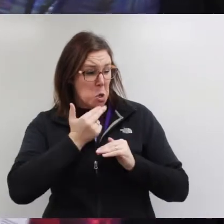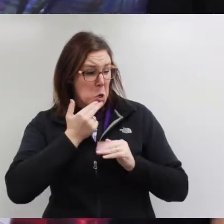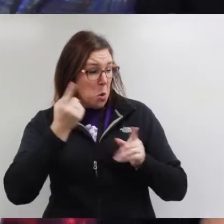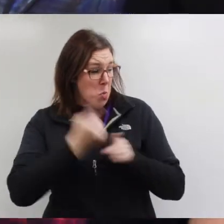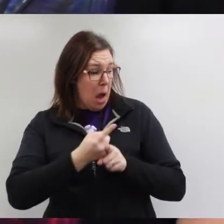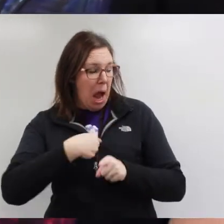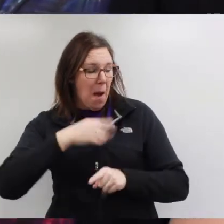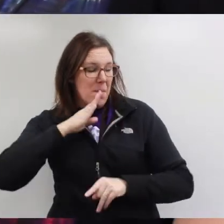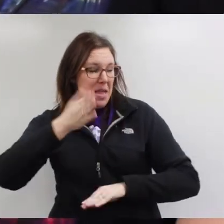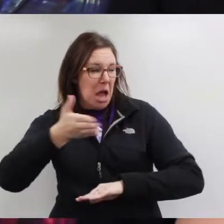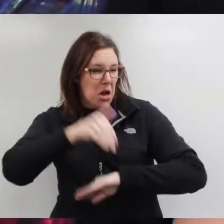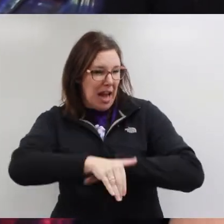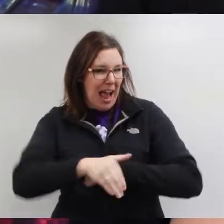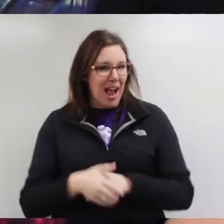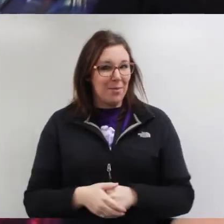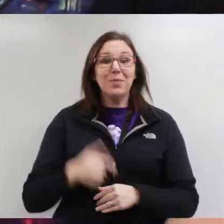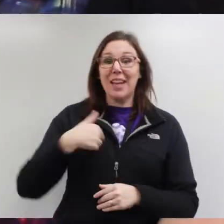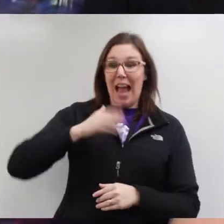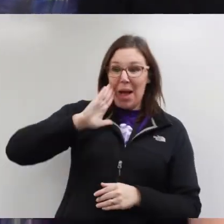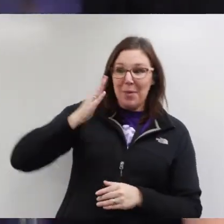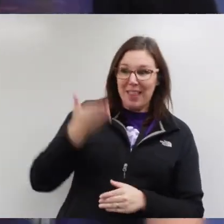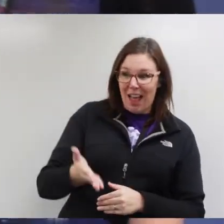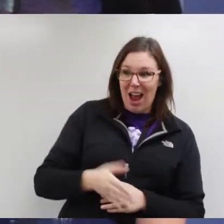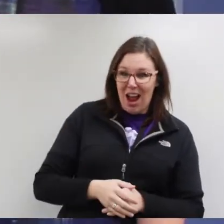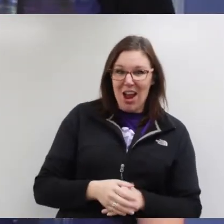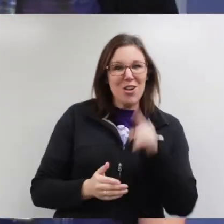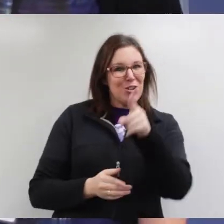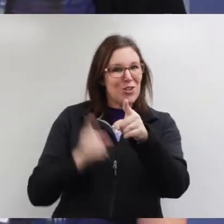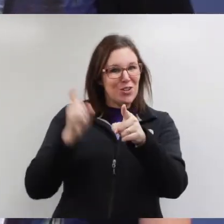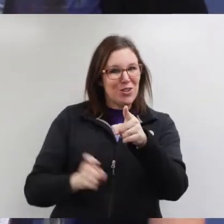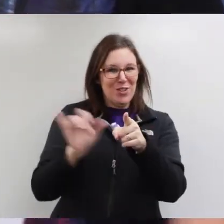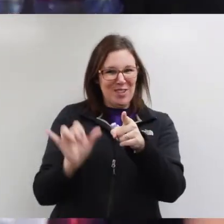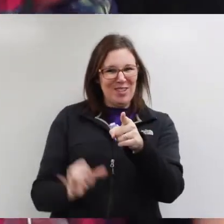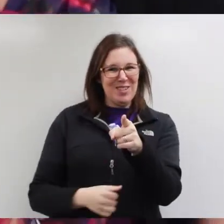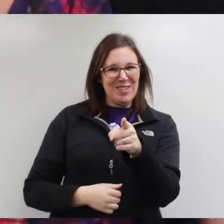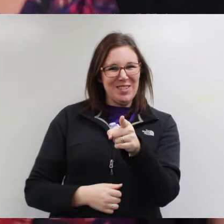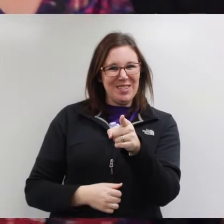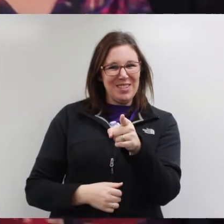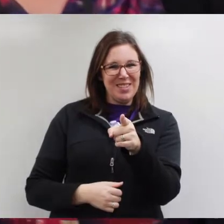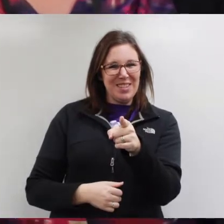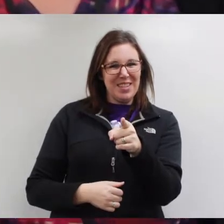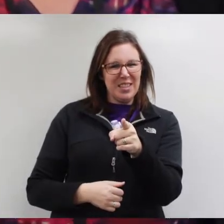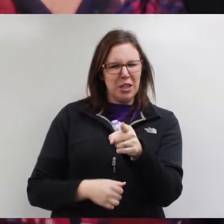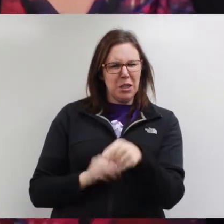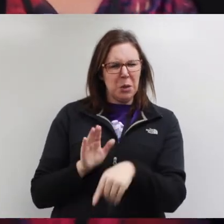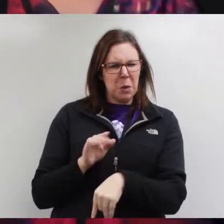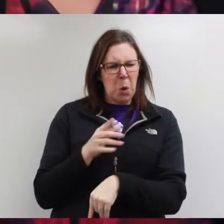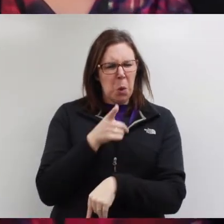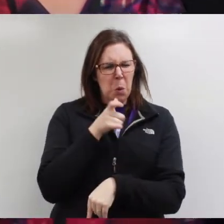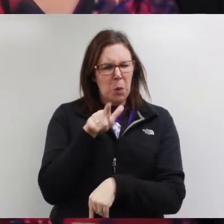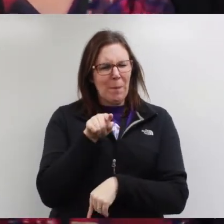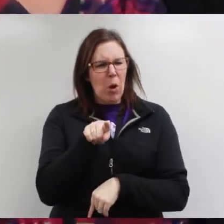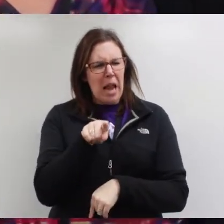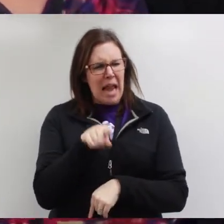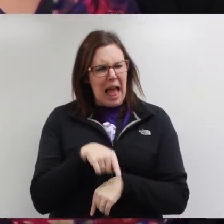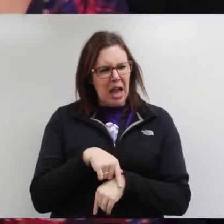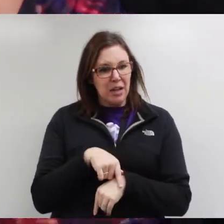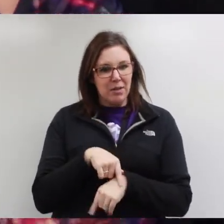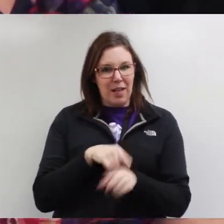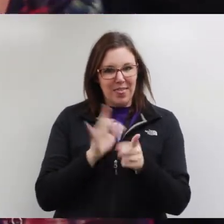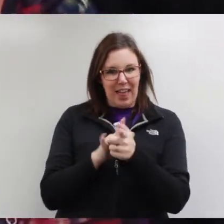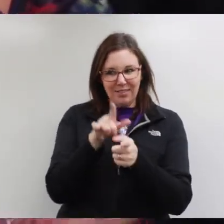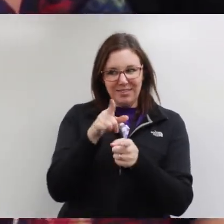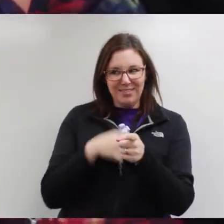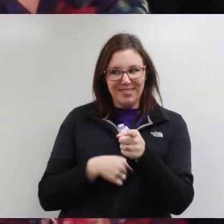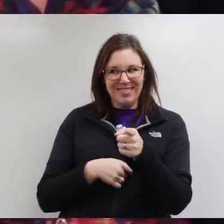sugar's right, I'll be there tonight. Yay! Well, I know I'll be there and you should too. Who are you pointing at?